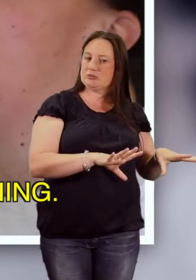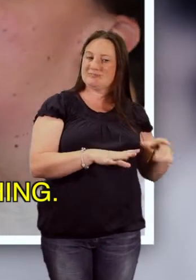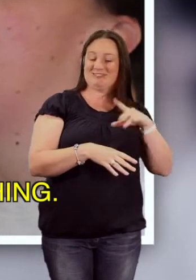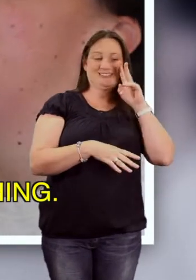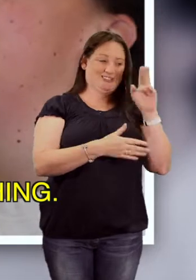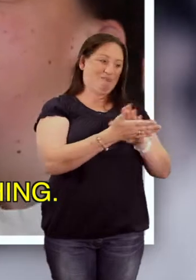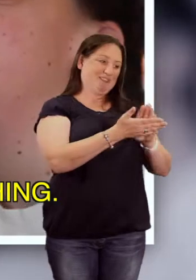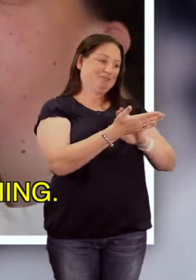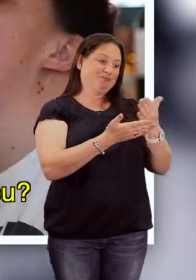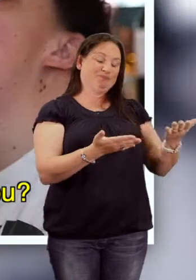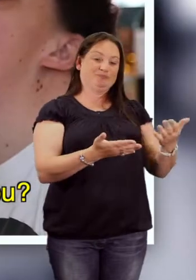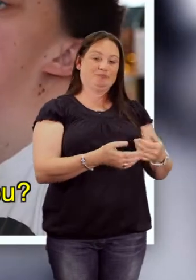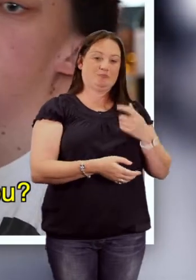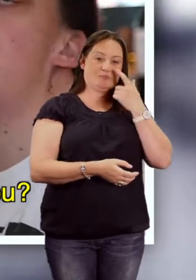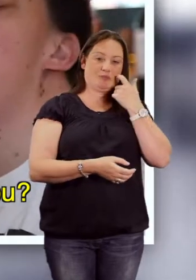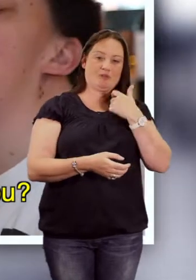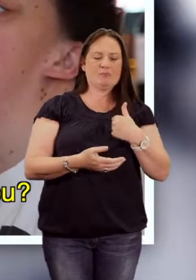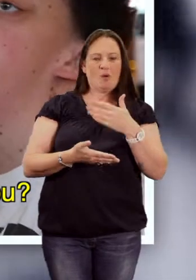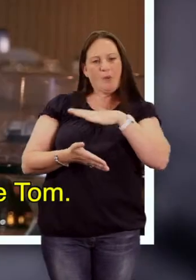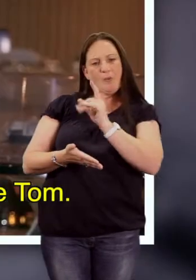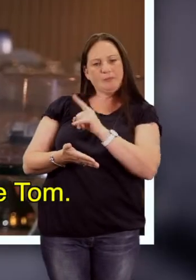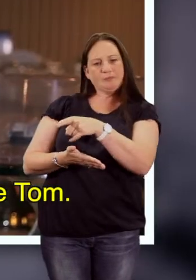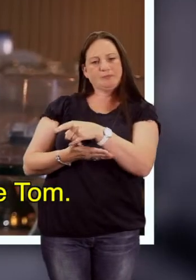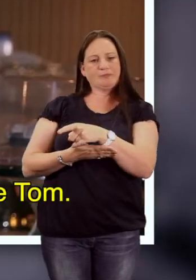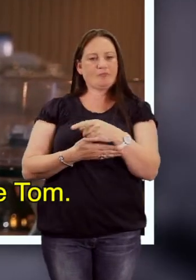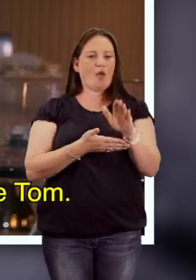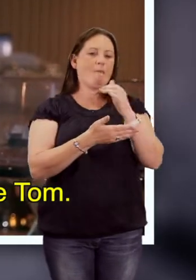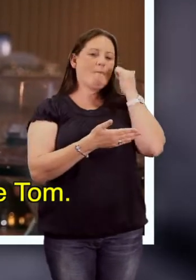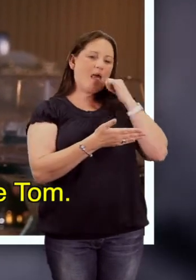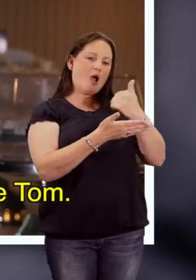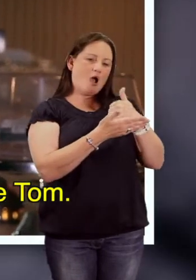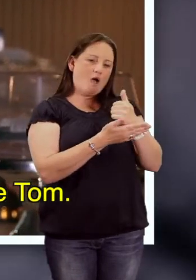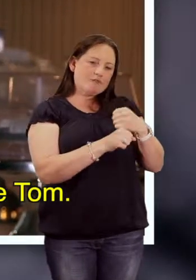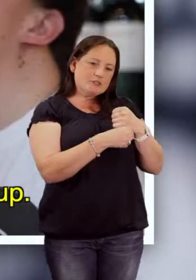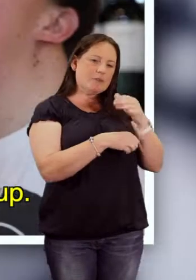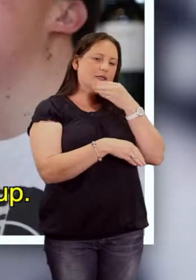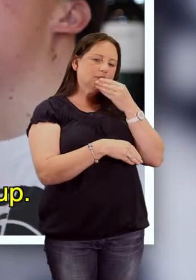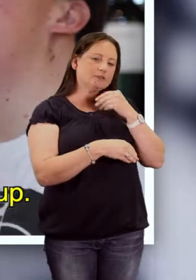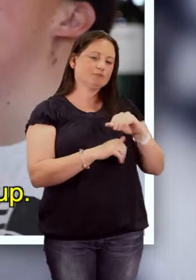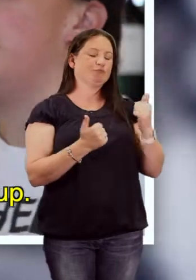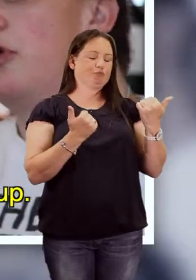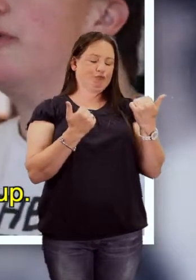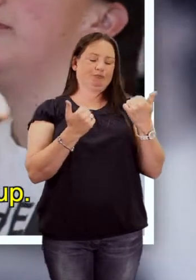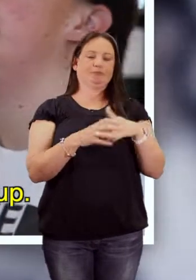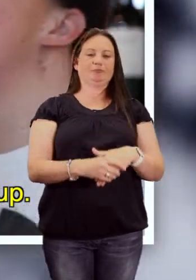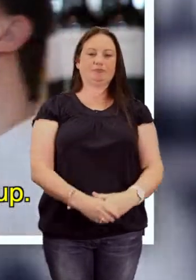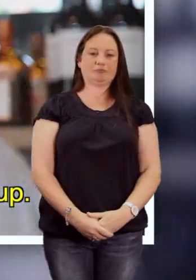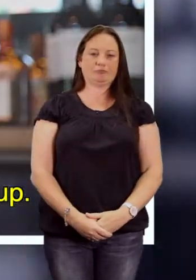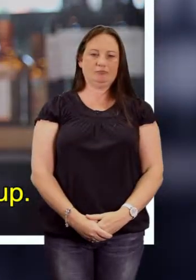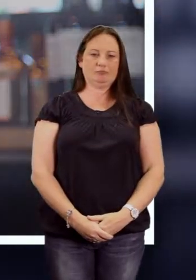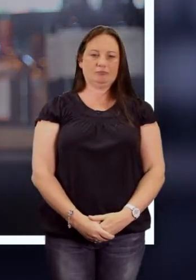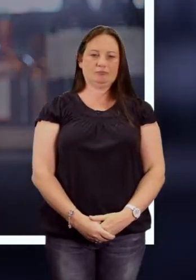See what I mean? Yeah. Anyway, what can I get you? I'll have a black coffee please Tom. One black coffee, coming up.